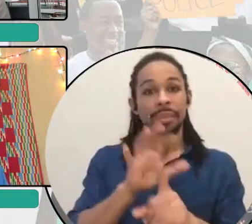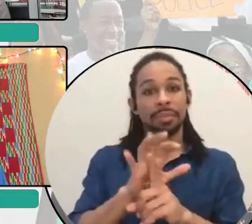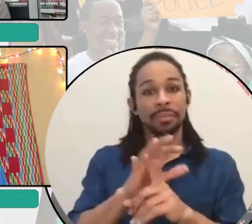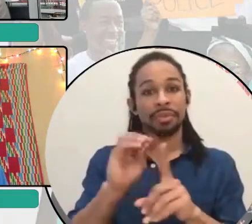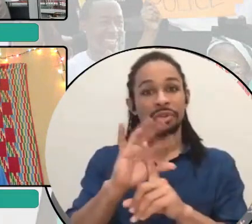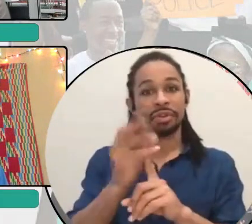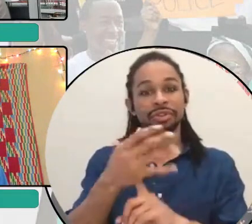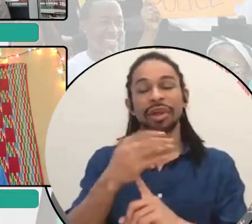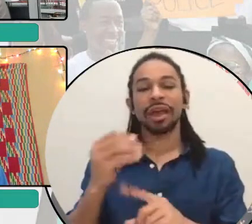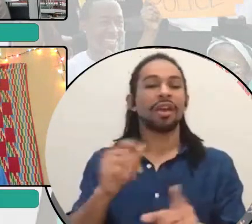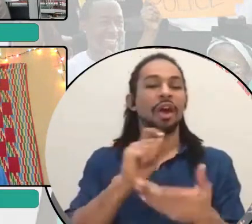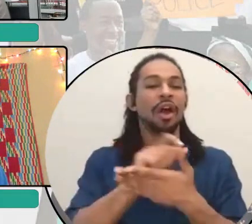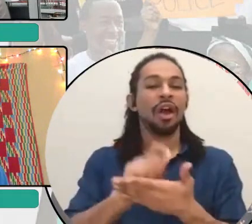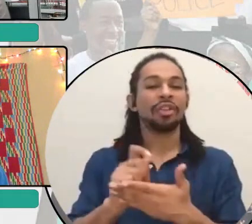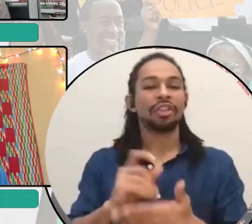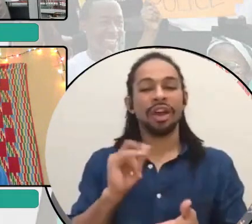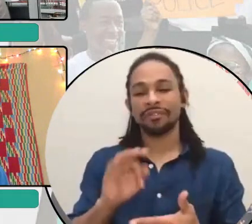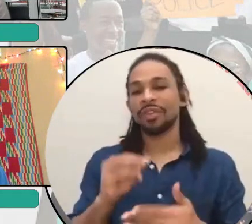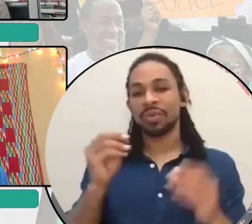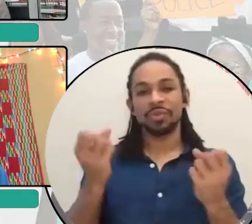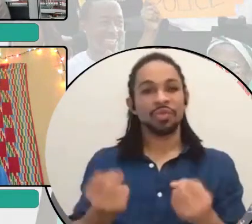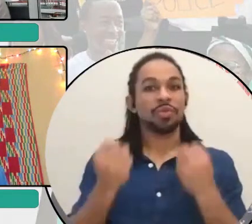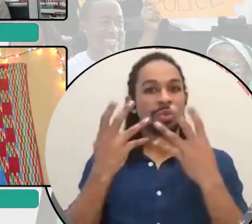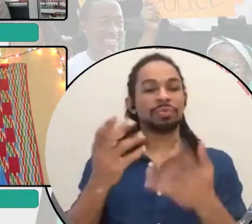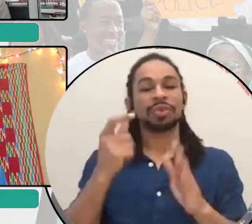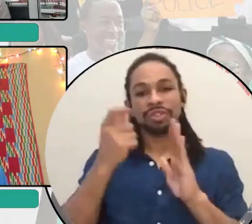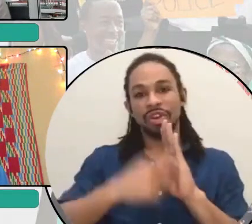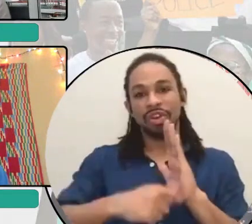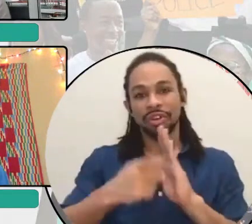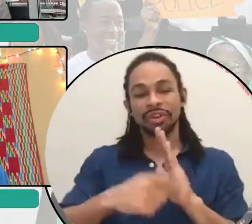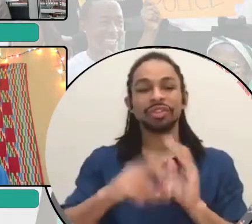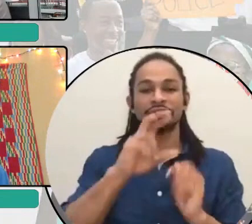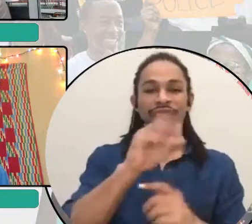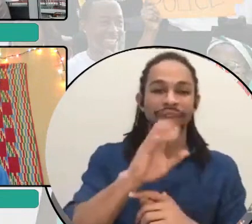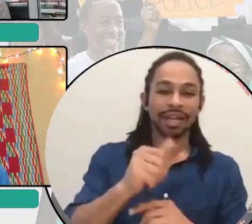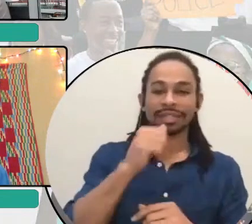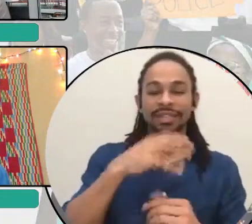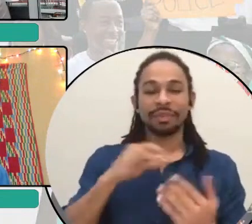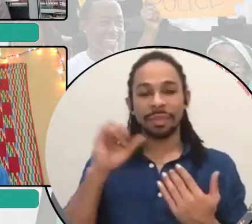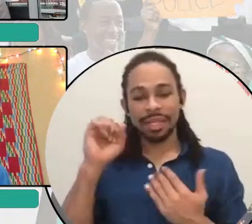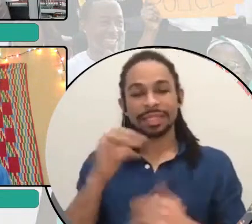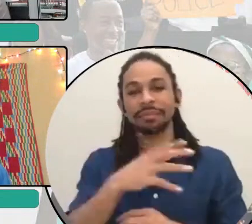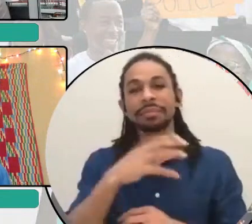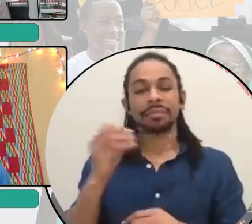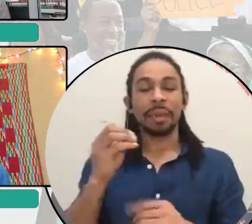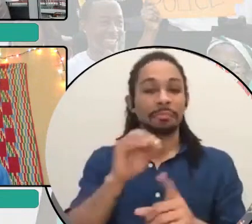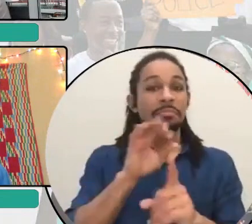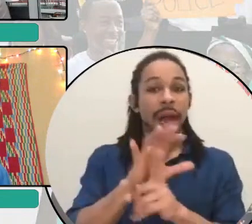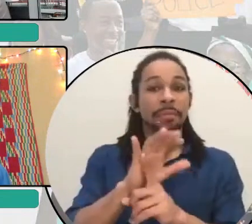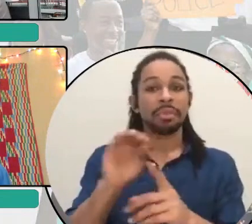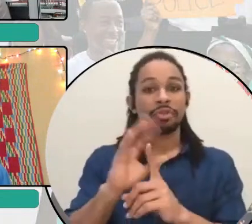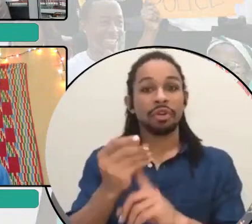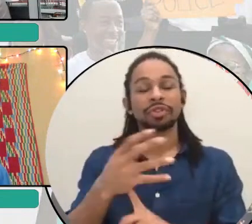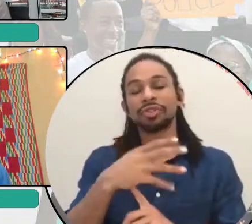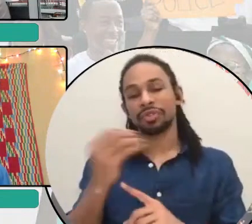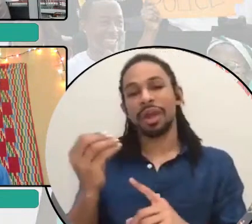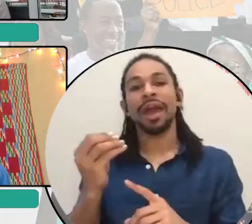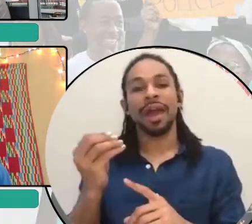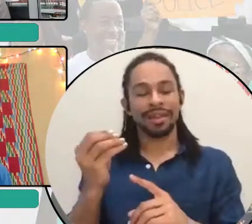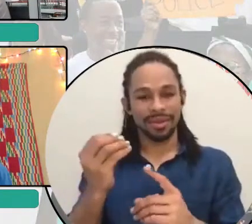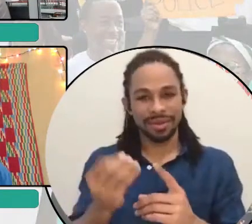of numerous articles on race, feminism, popular culture, and visual art. Thank you, Gina.